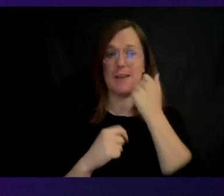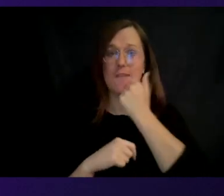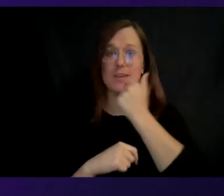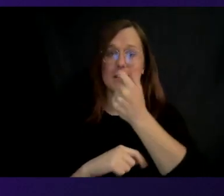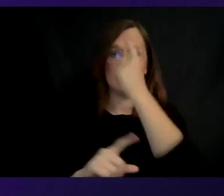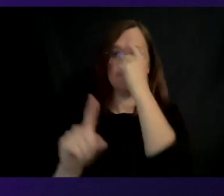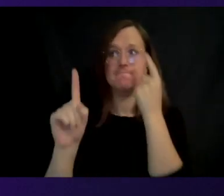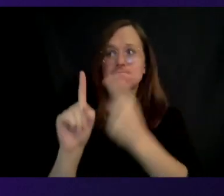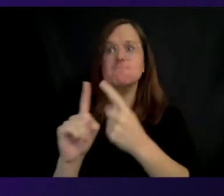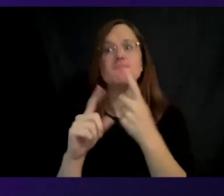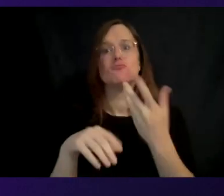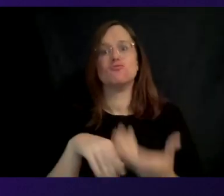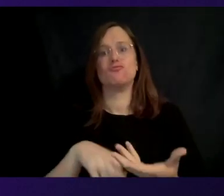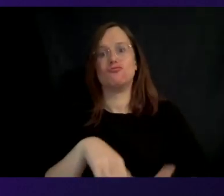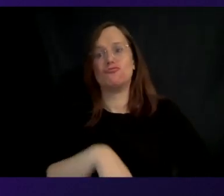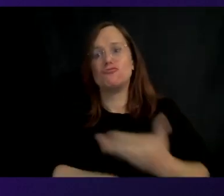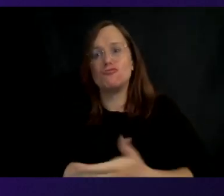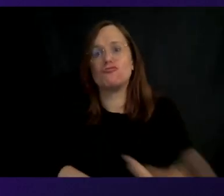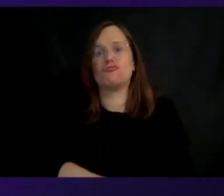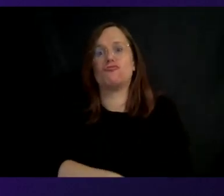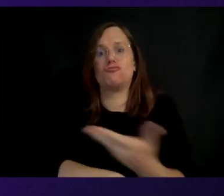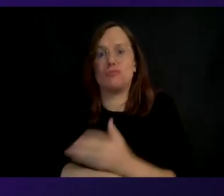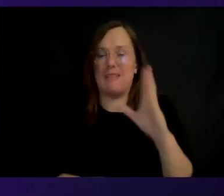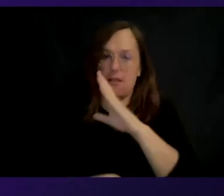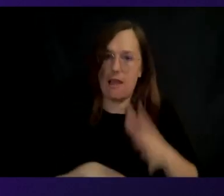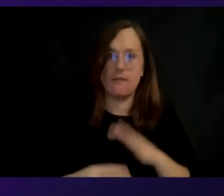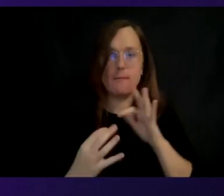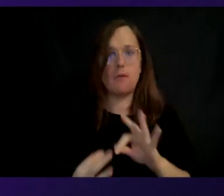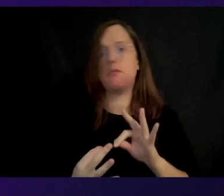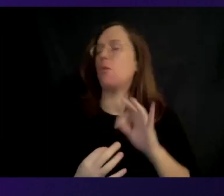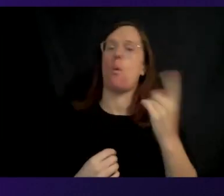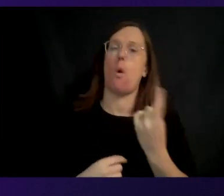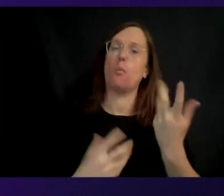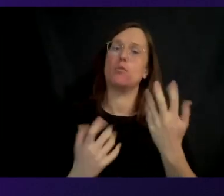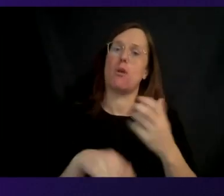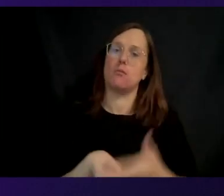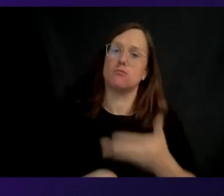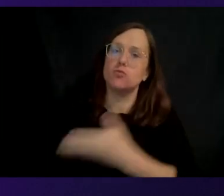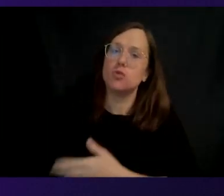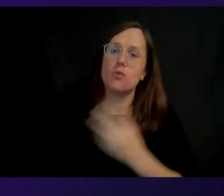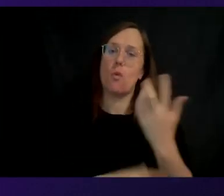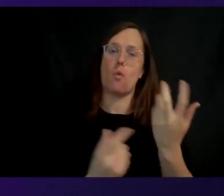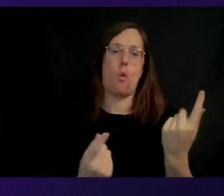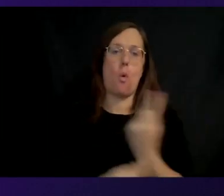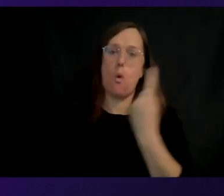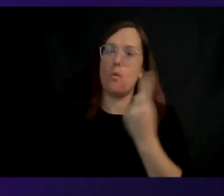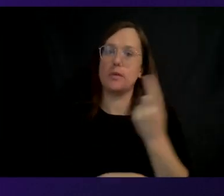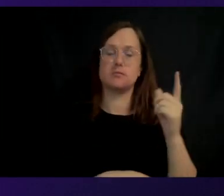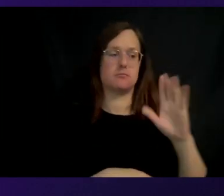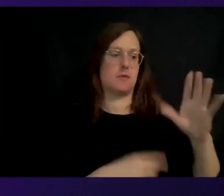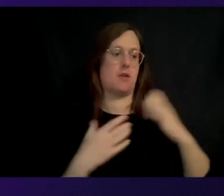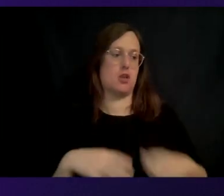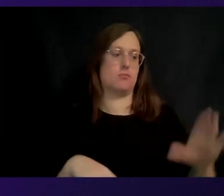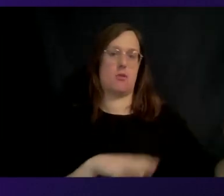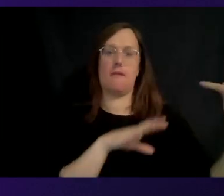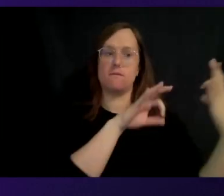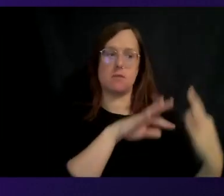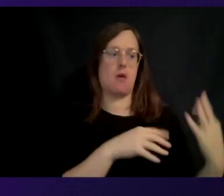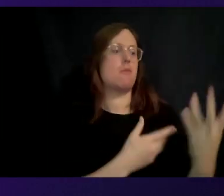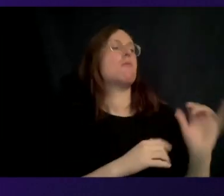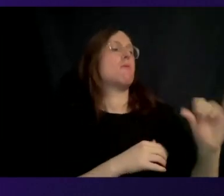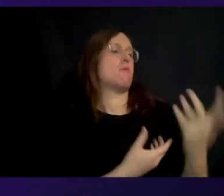upon because we're never perfect. And we're always improving. And we're always listening to the customers, which is why the Neuron SDK is so important